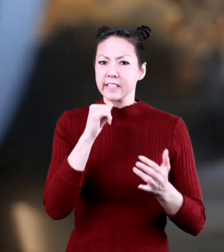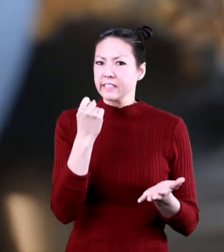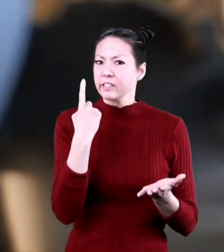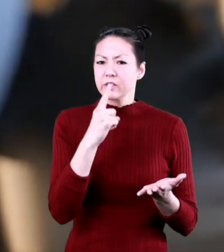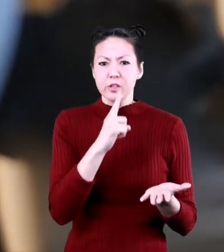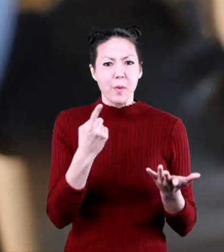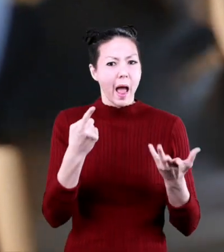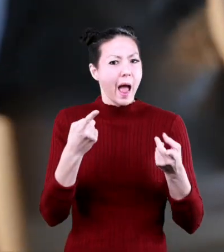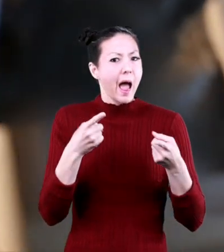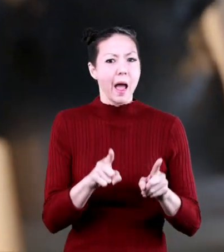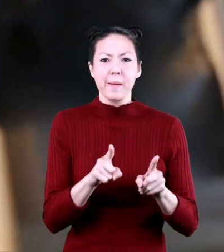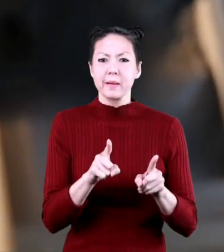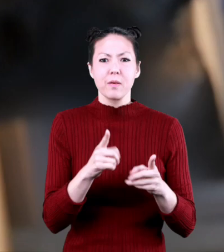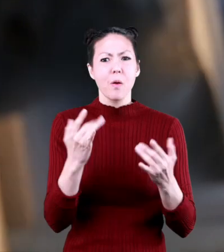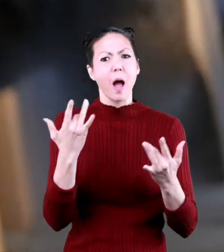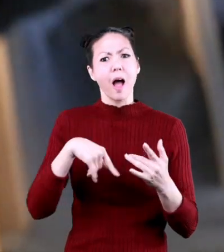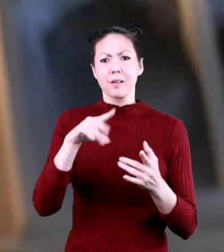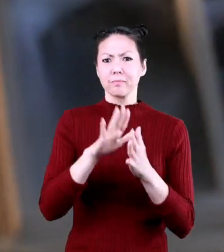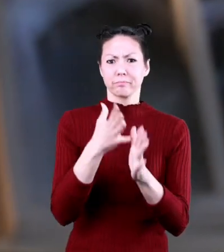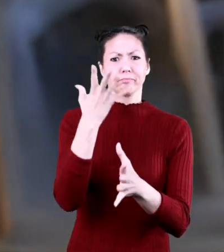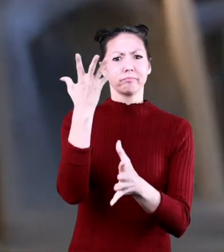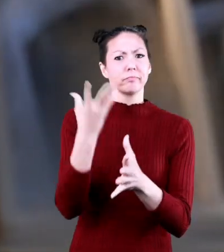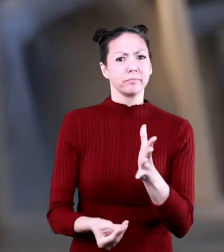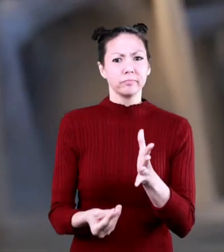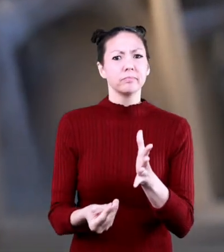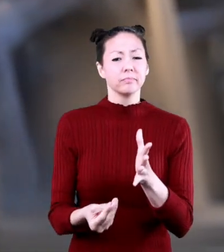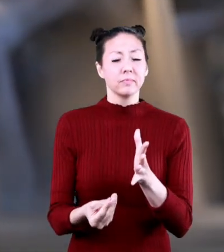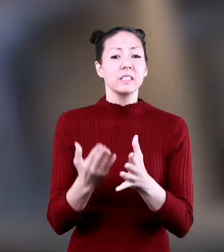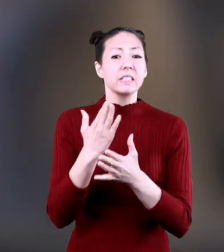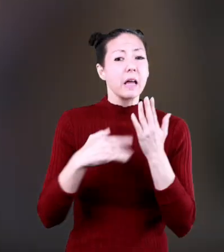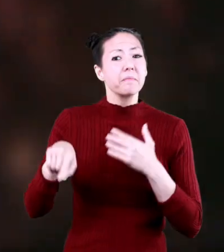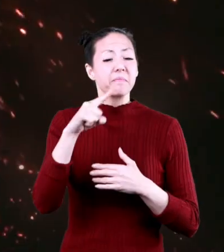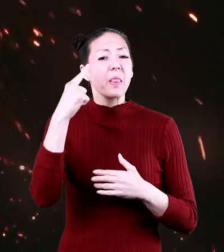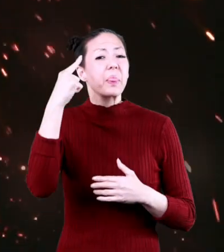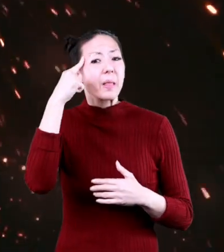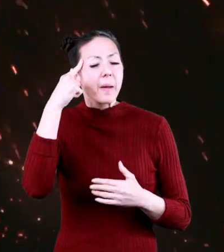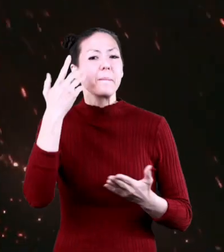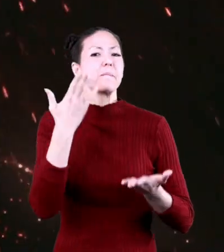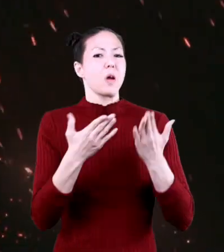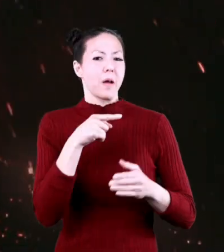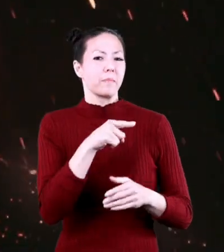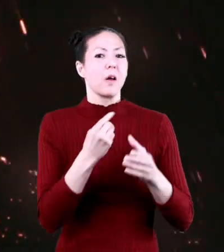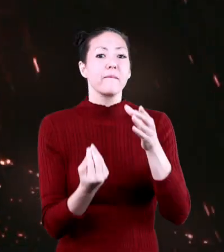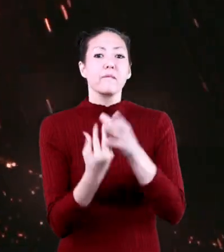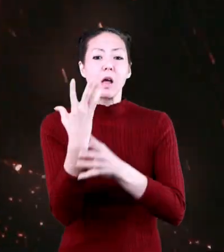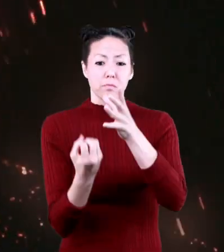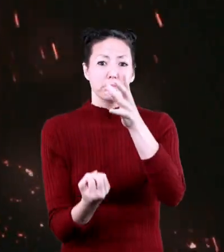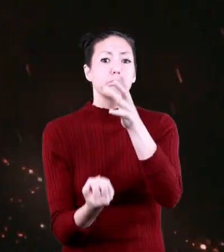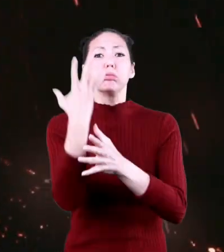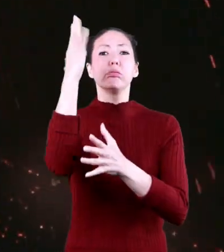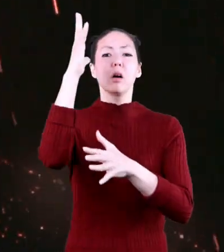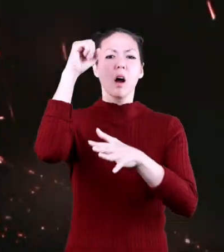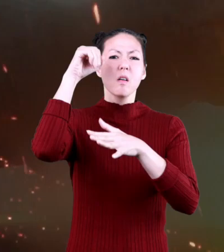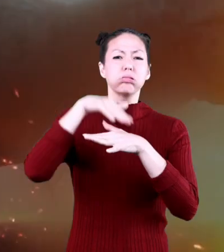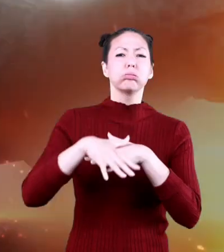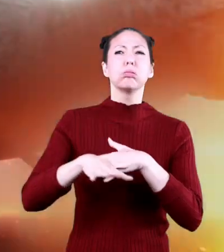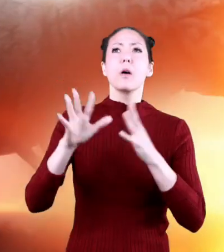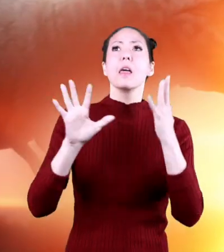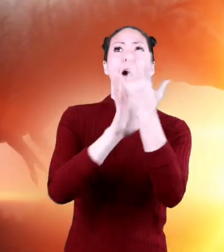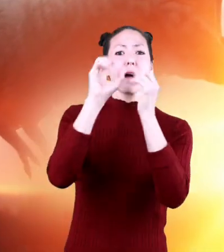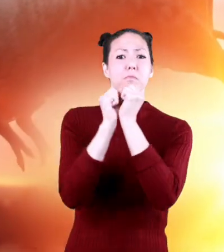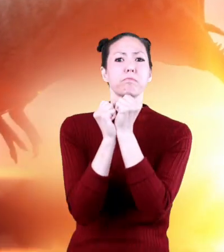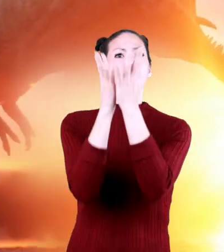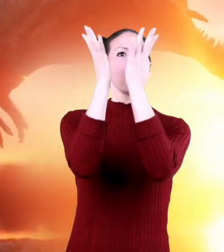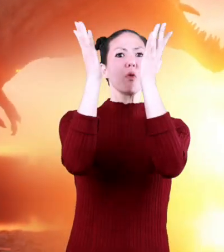still are not sure what exactly happened to cause this extinction some think that there was a worldwide eruption of many